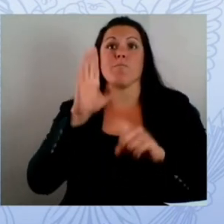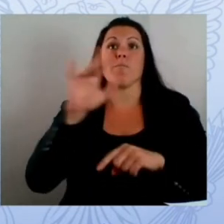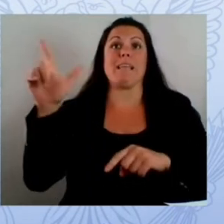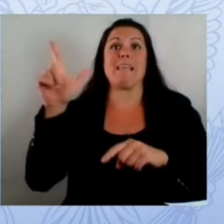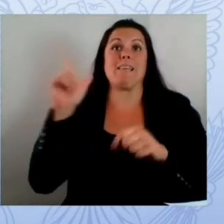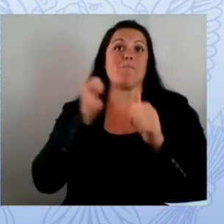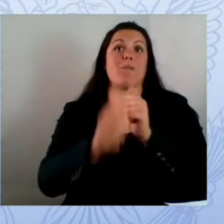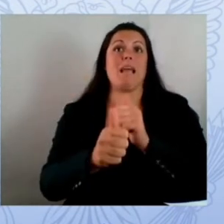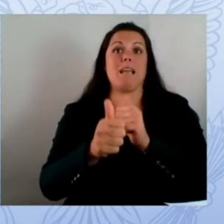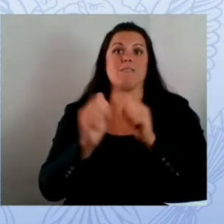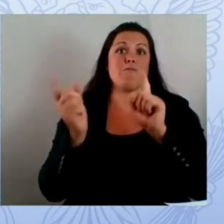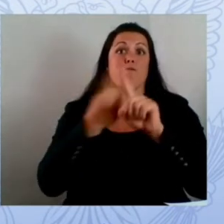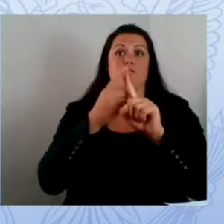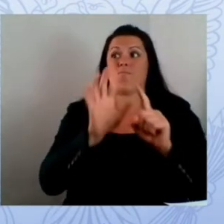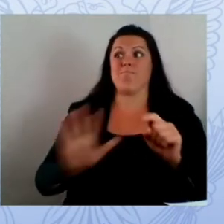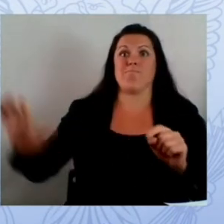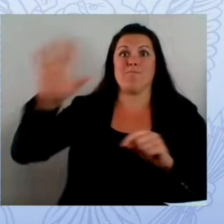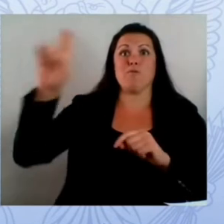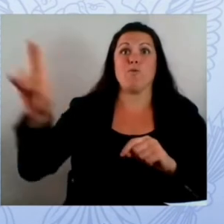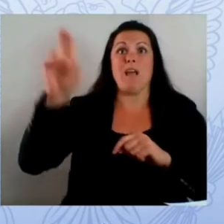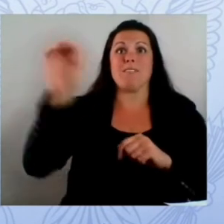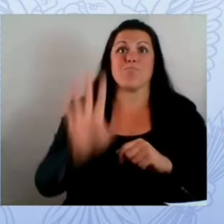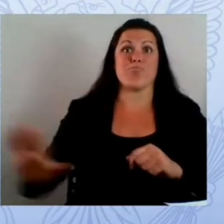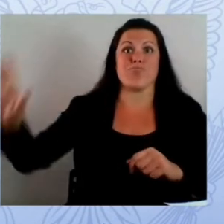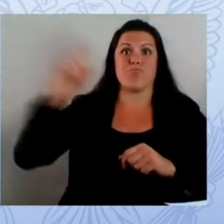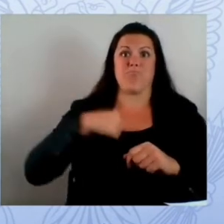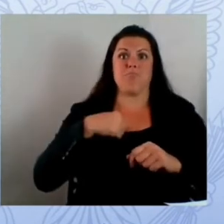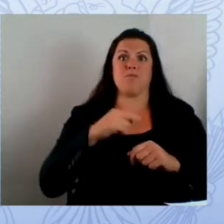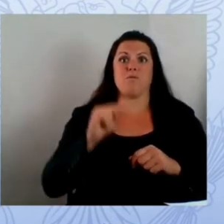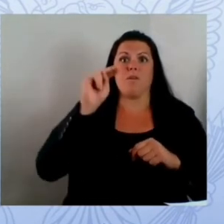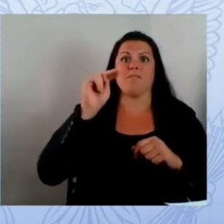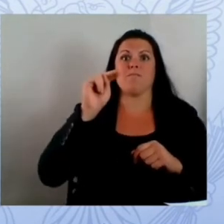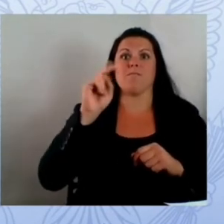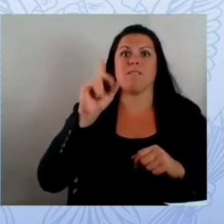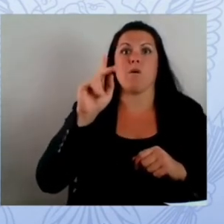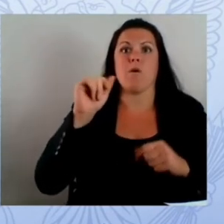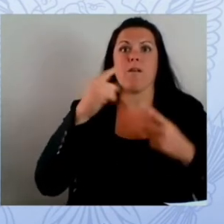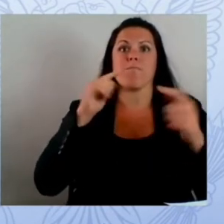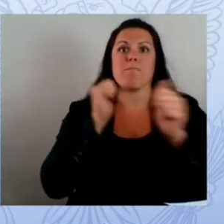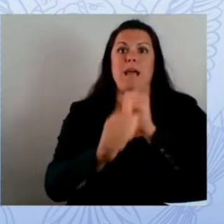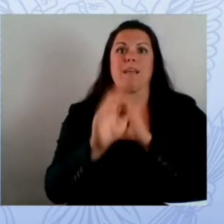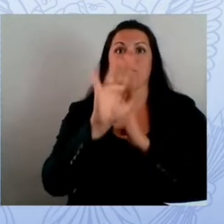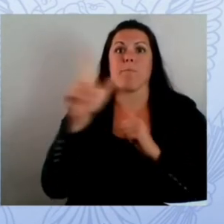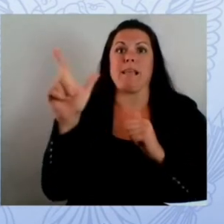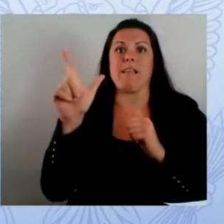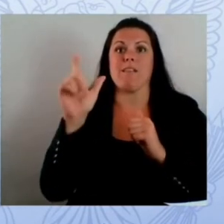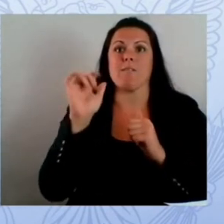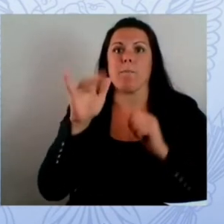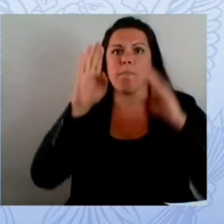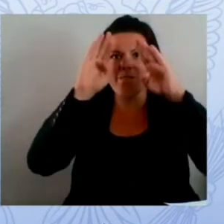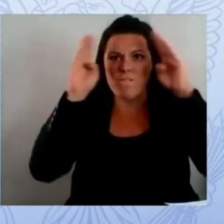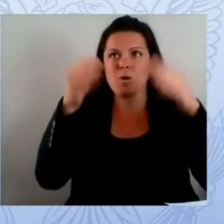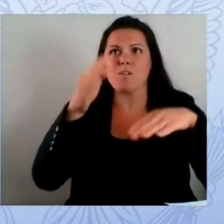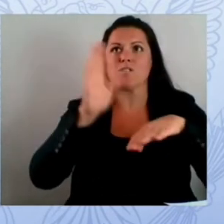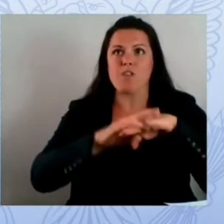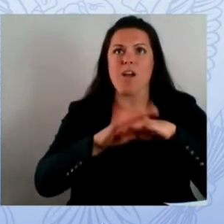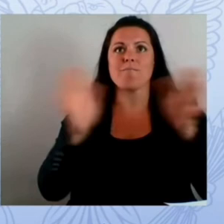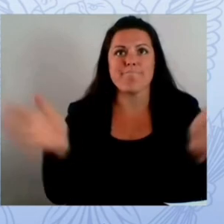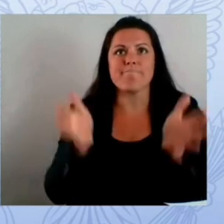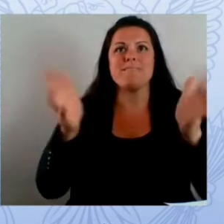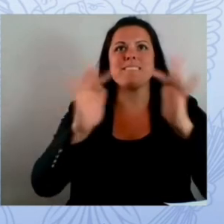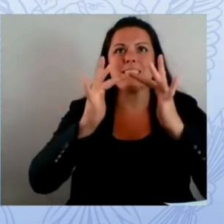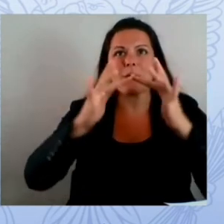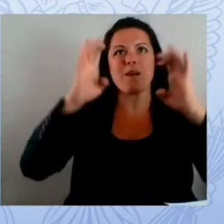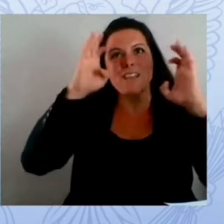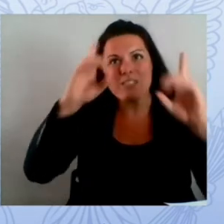taught in every grade of k-12 but it doesn't end there when we get to junior high and high school we have our cyber